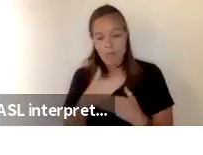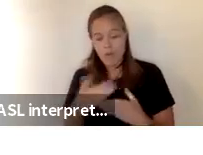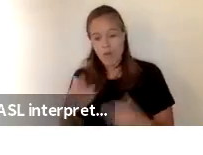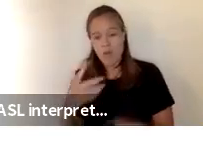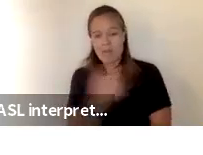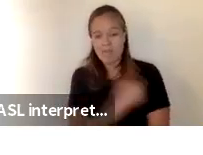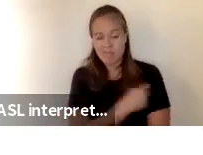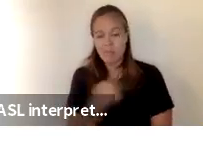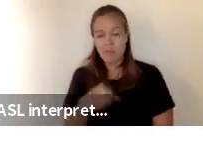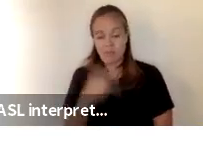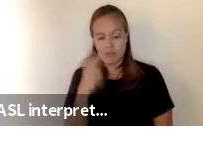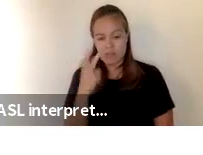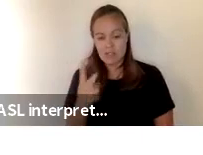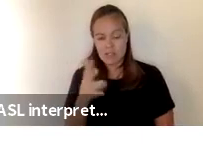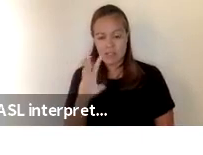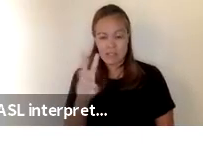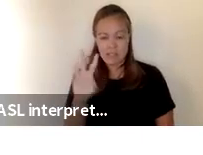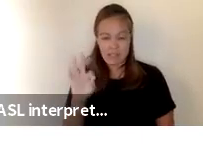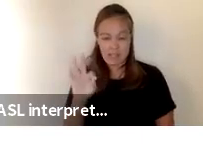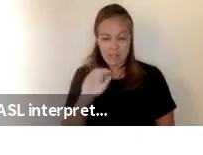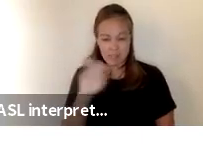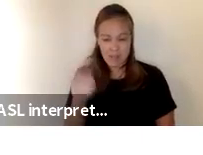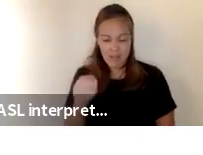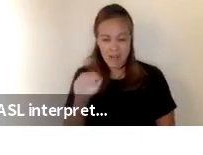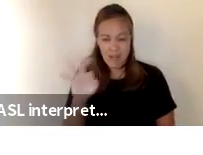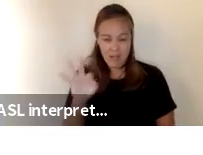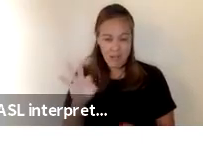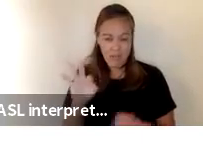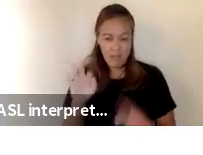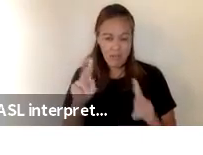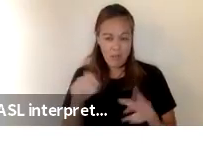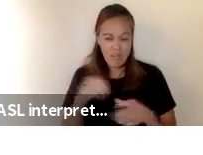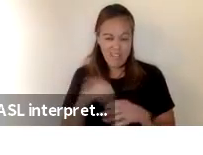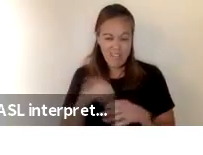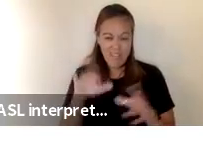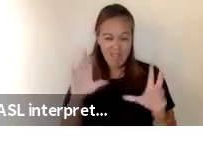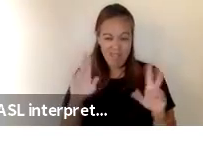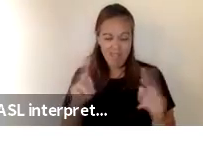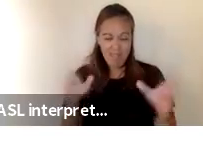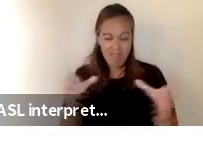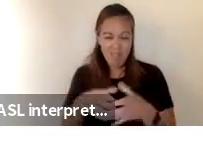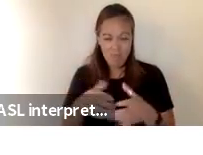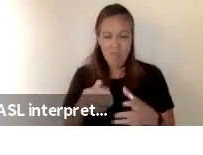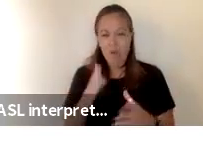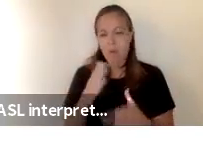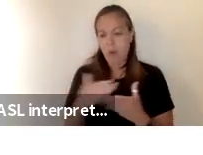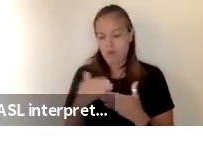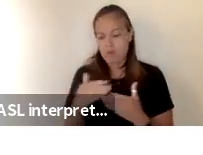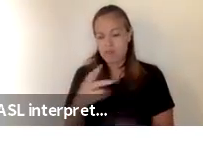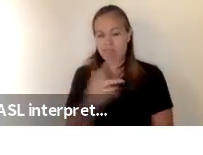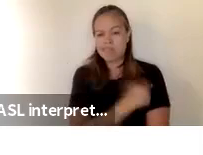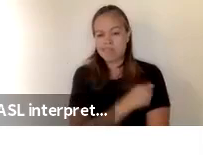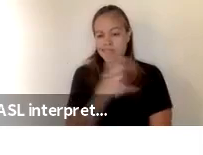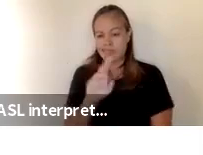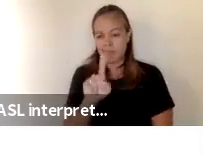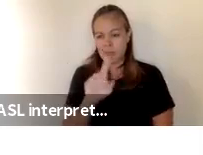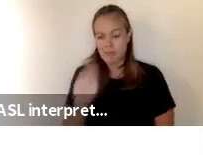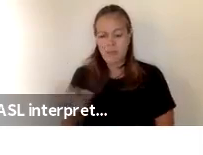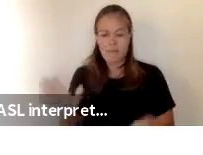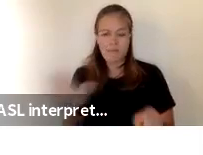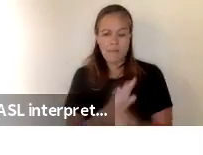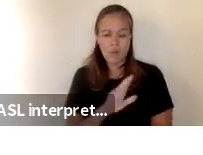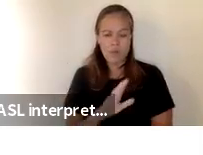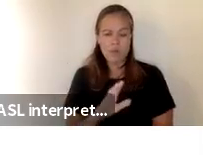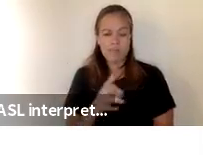we can see that 69 percent of residents in this quartile are at least partially vaccinated with 61 percent being fully